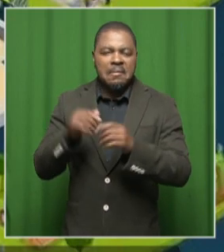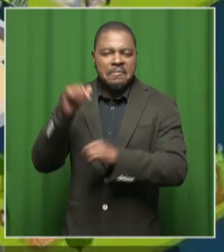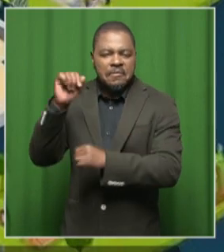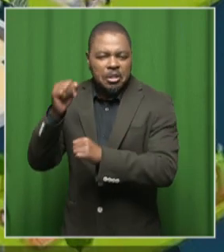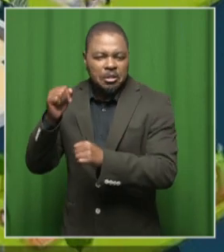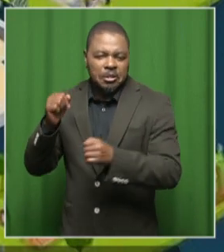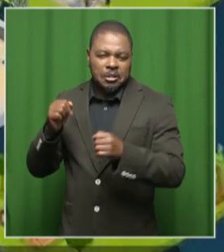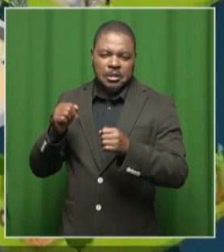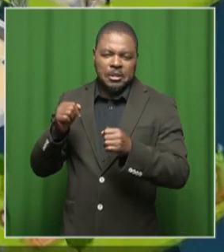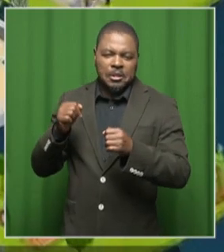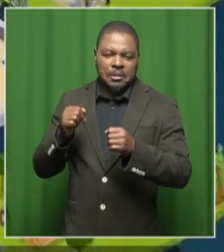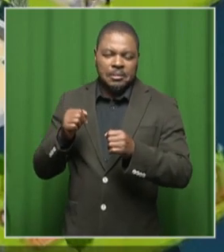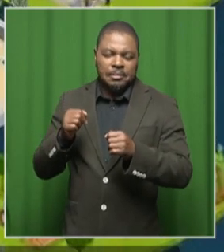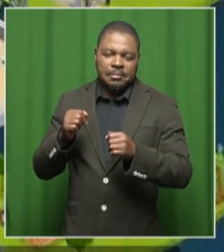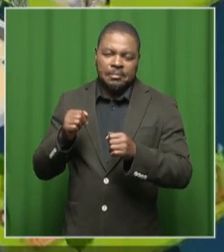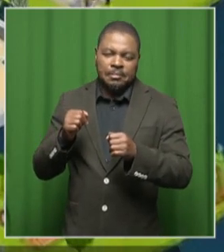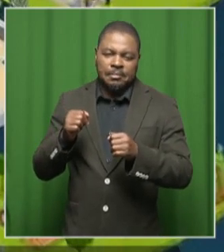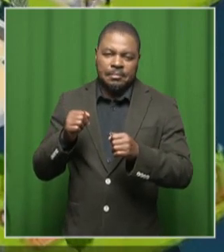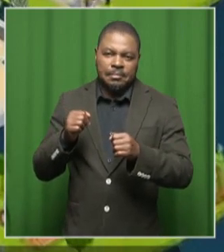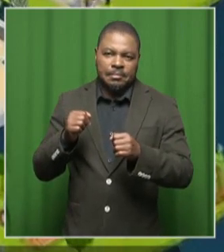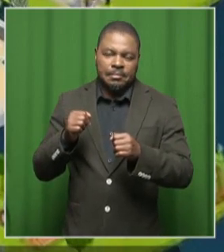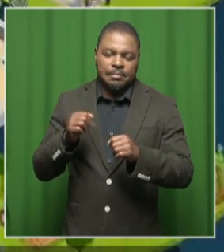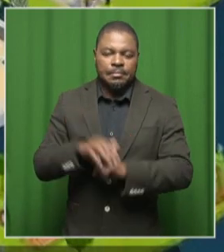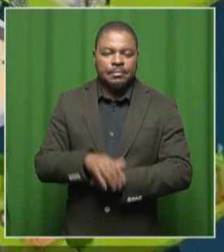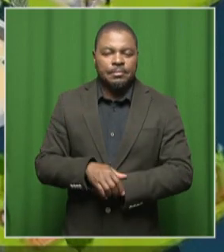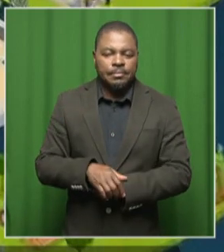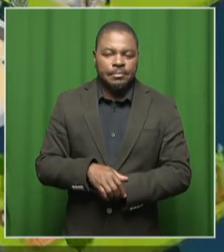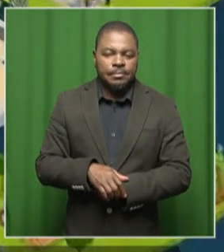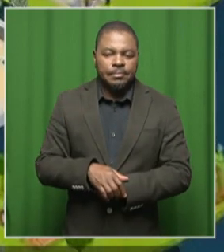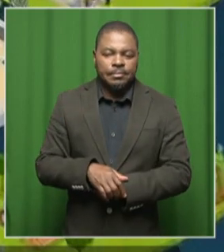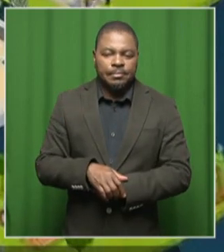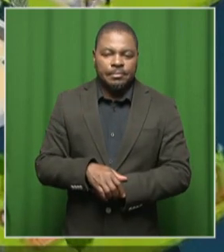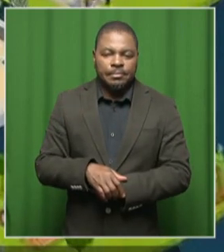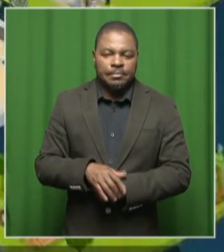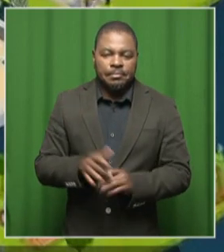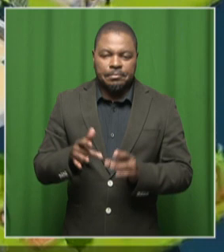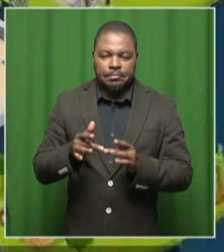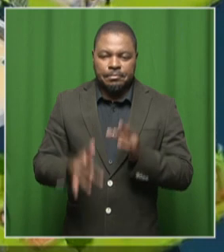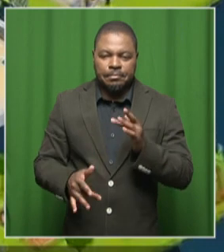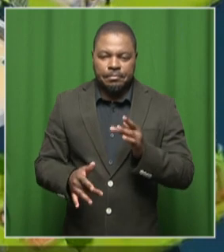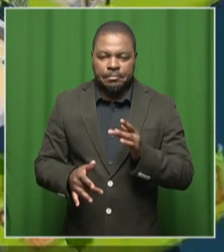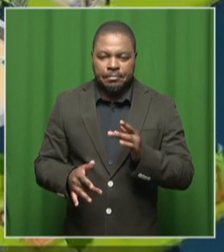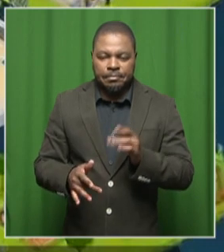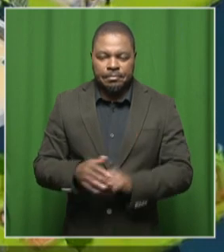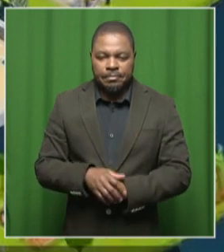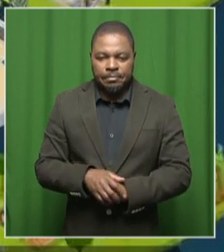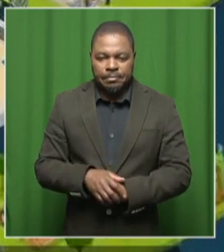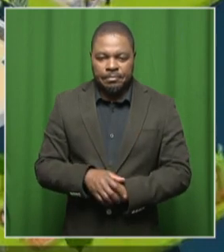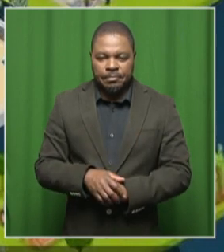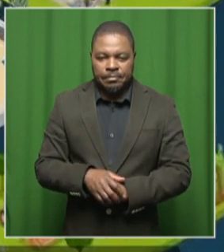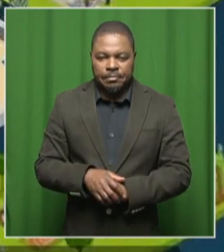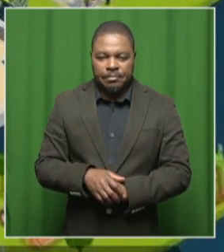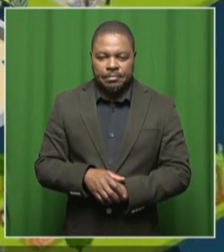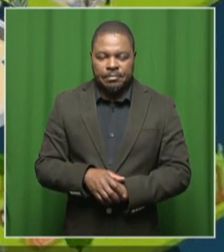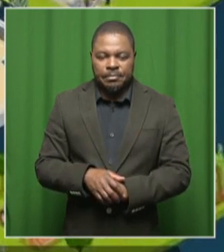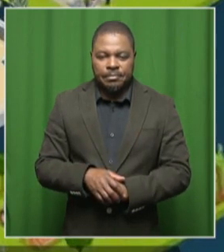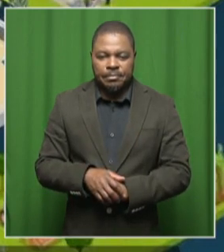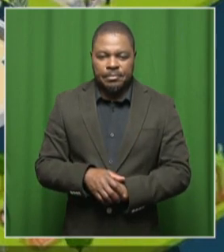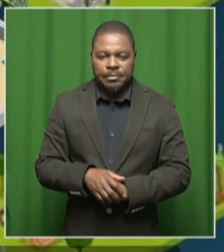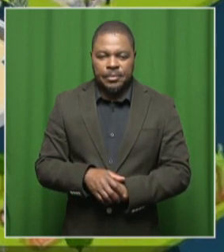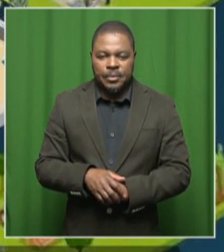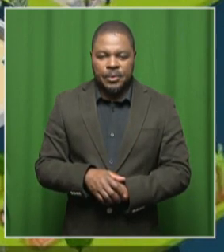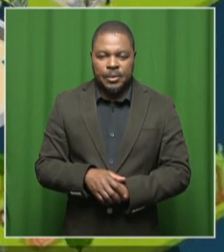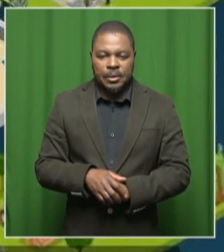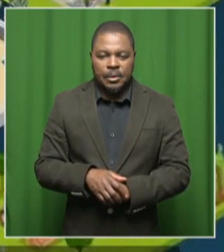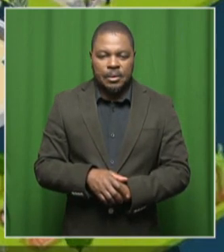then they can contribute content. We, we, we, we, our